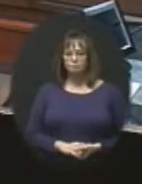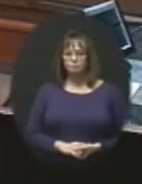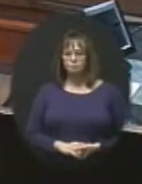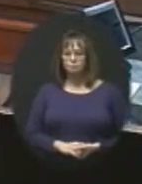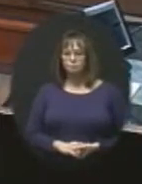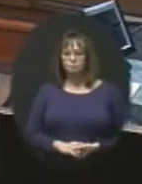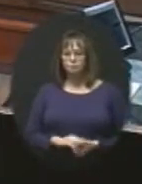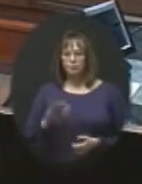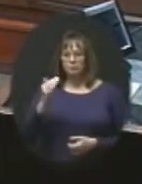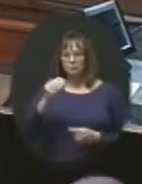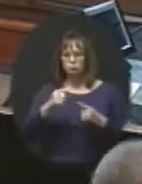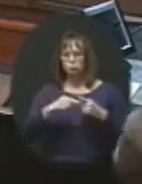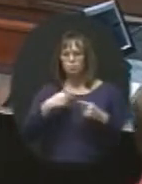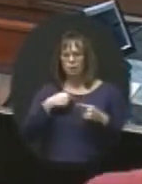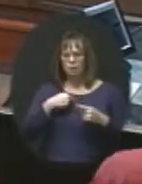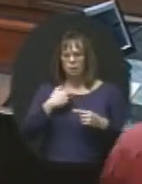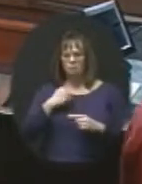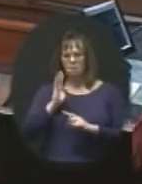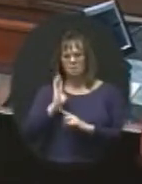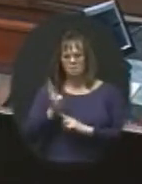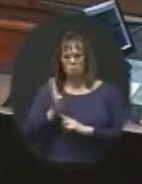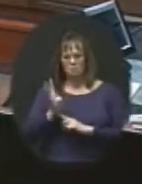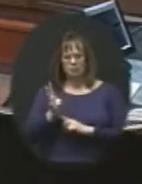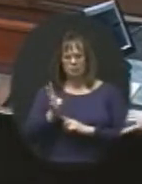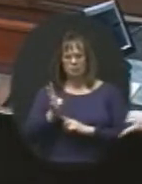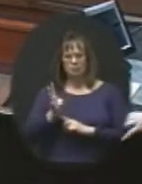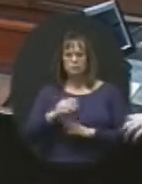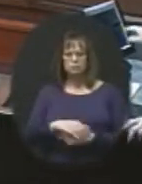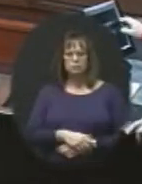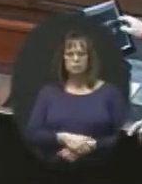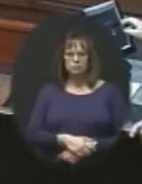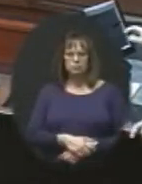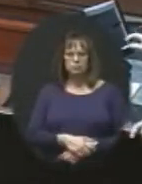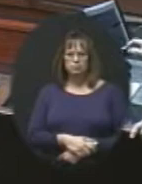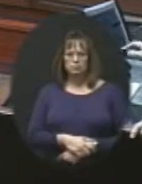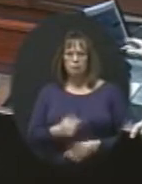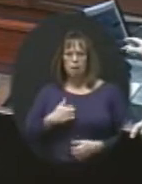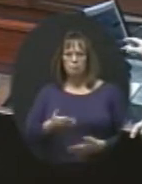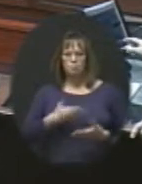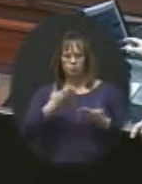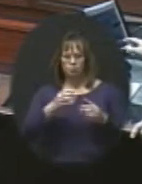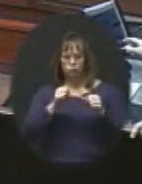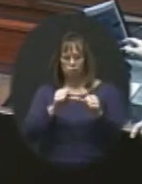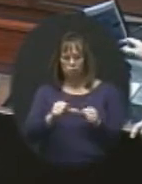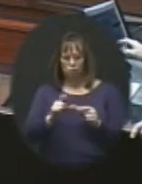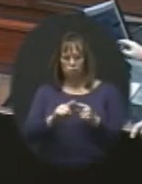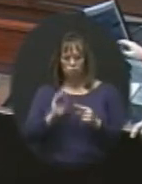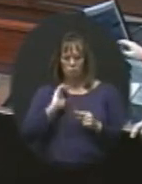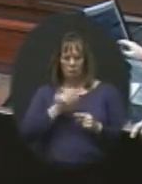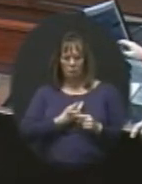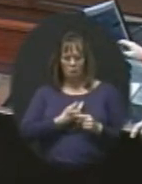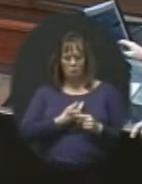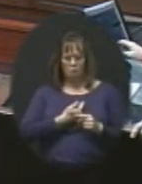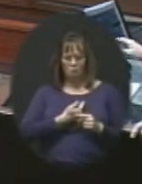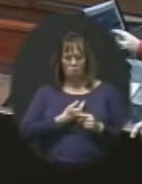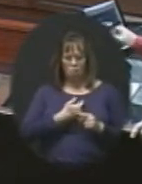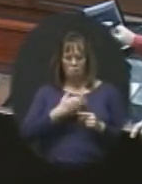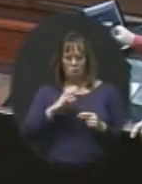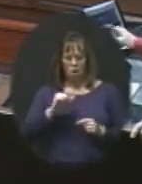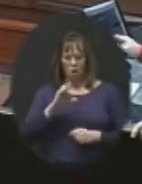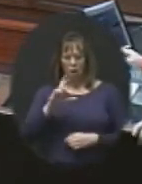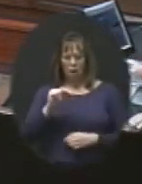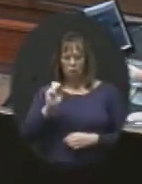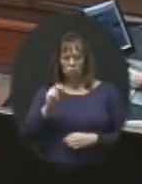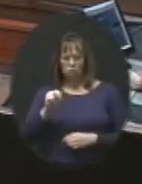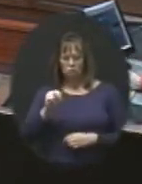It looks to me like we have about four minutes. So I propose we move on to our action consent